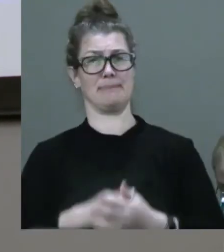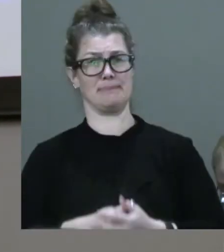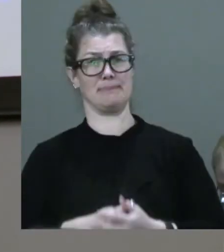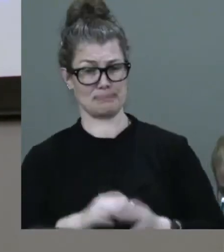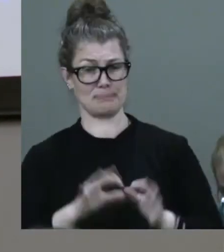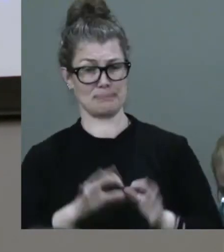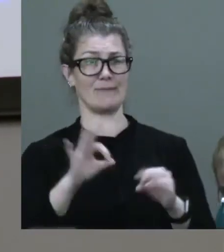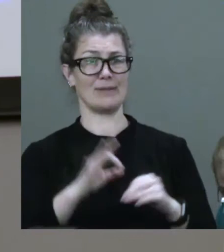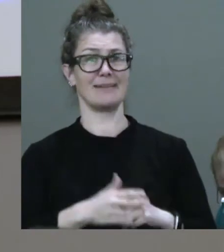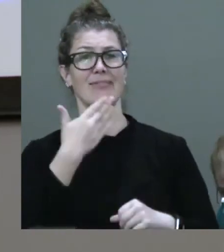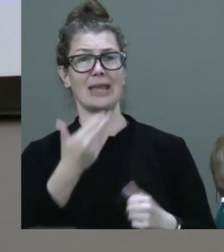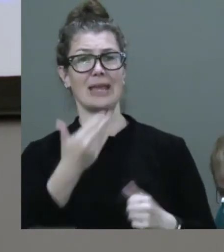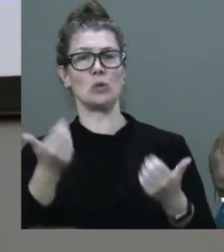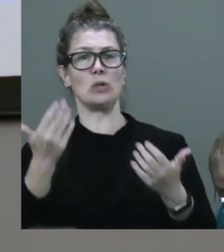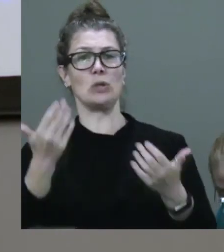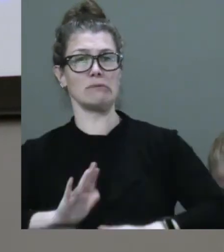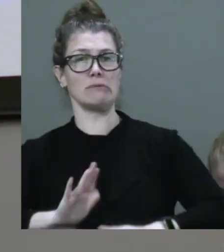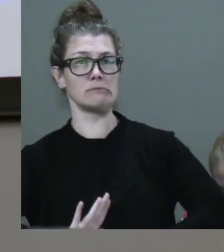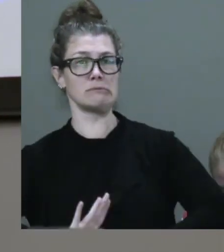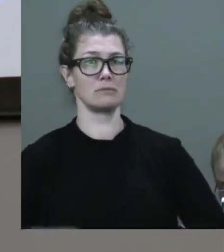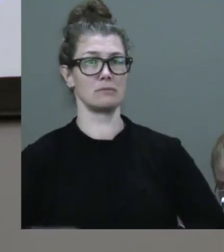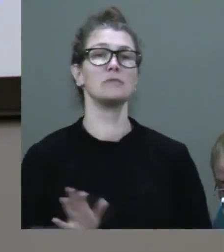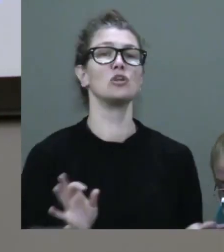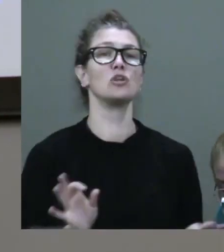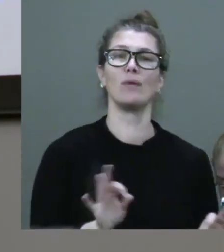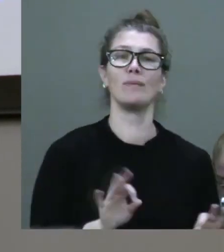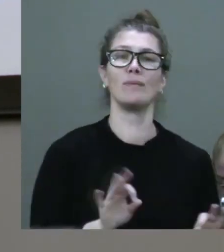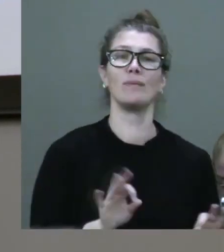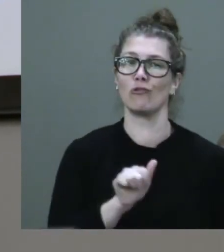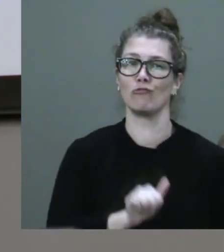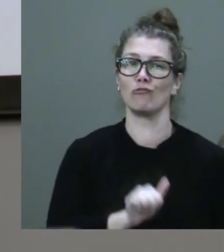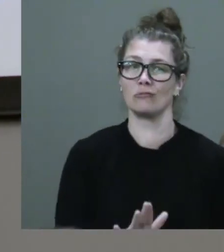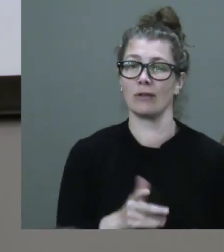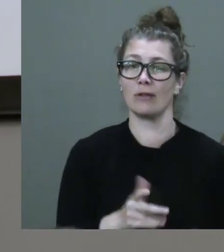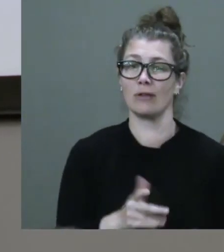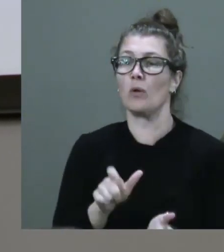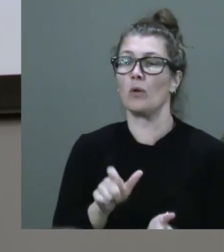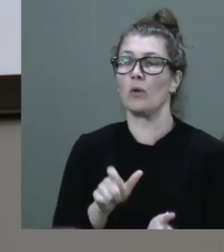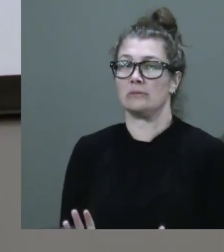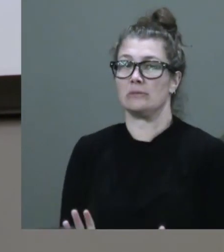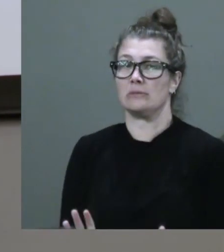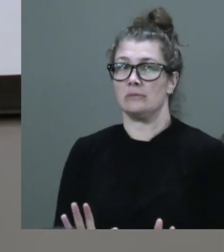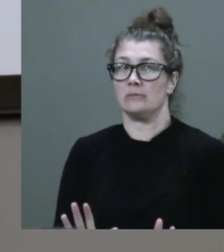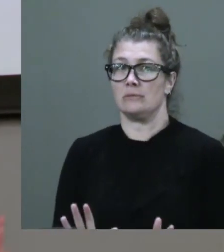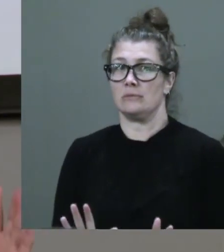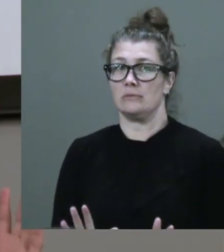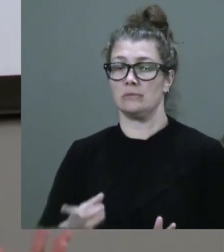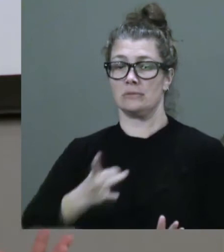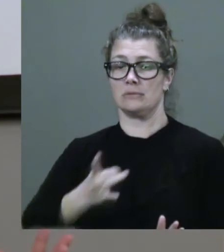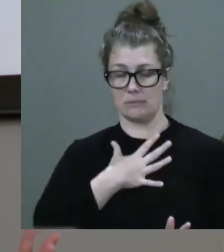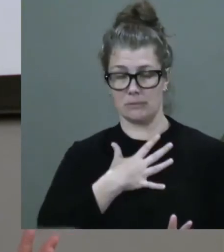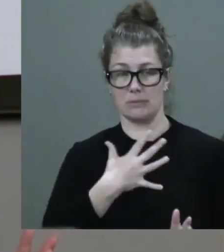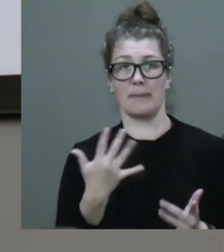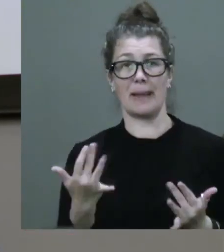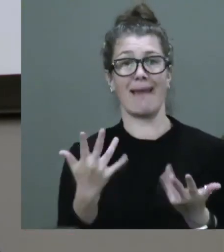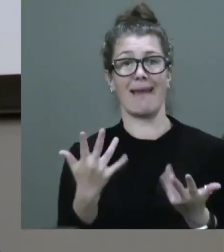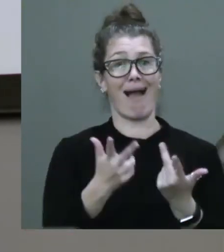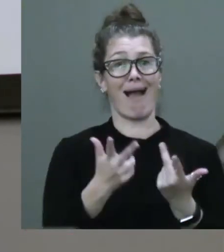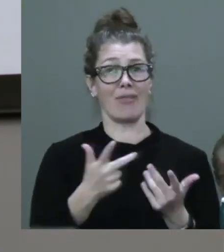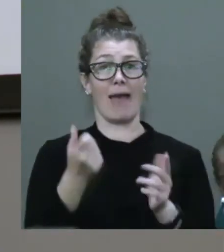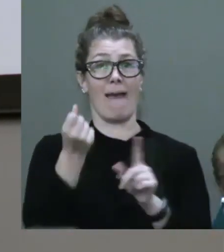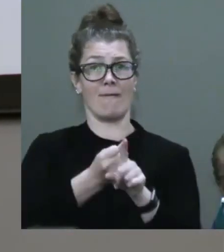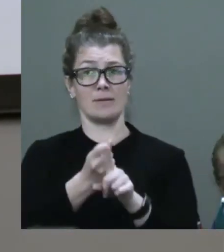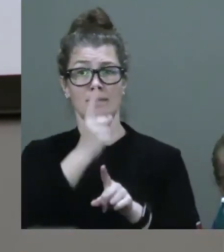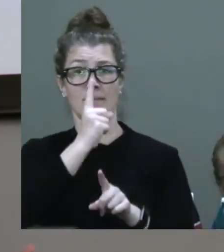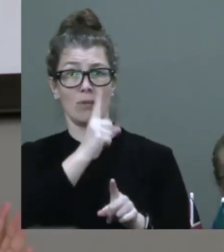Thanks very much. Good night. You know, we don't need that. That's not the Royal Commission we need. And that's why myself and many other advocates have